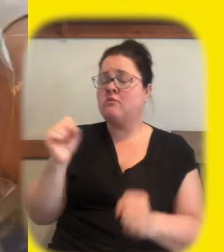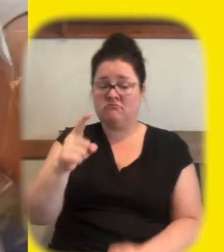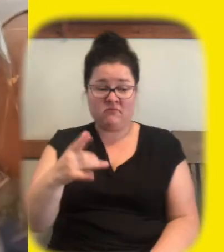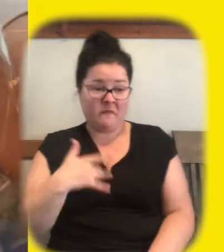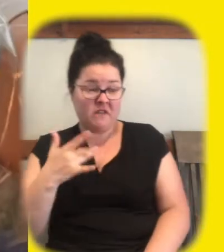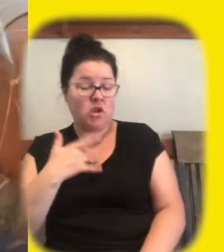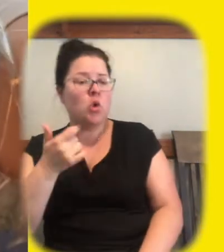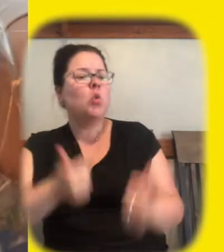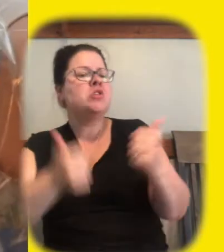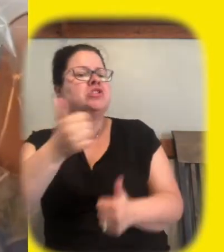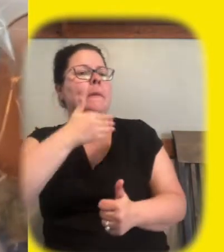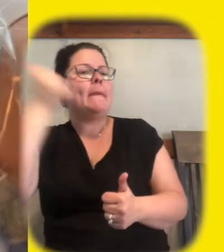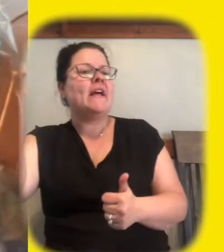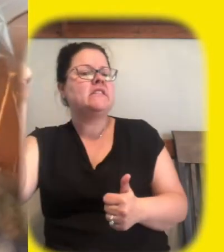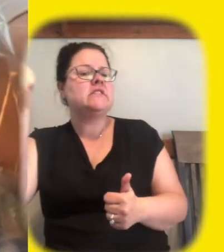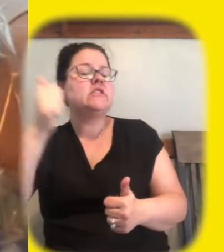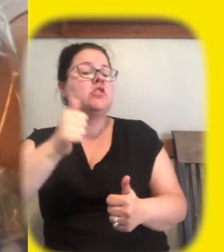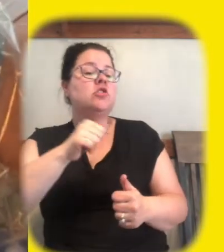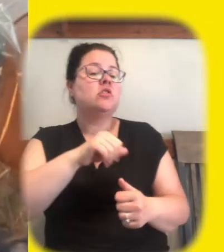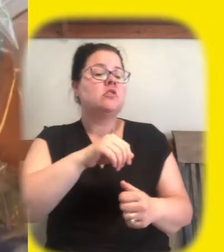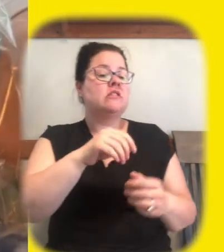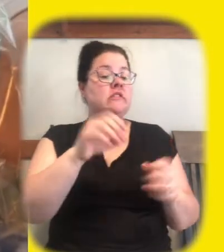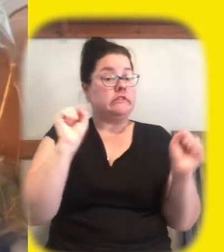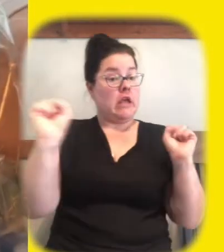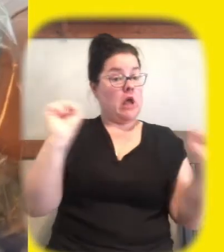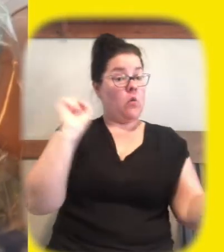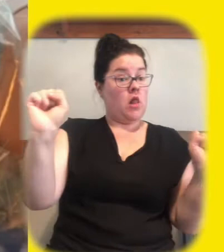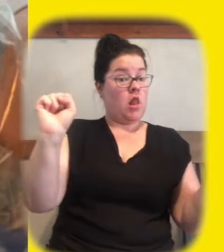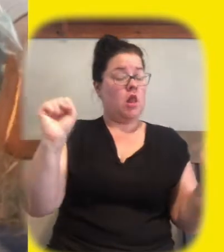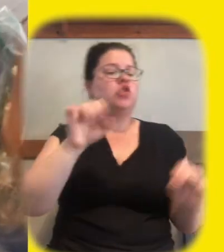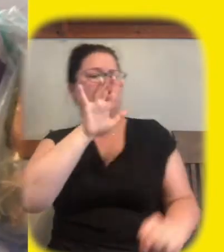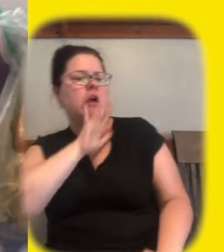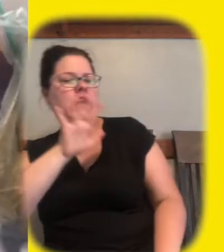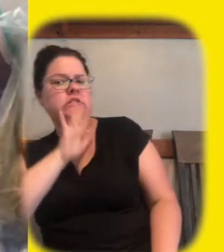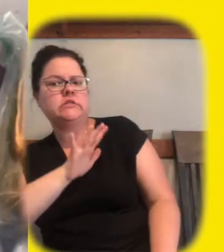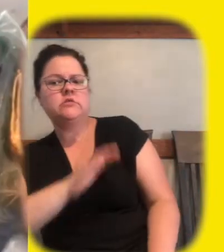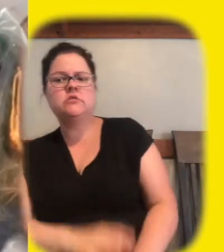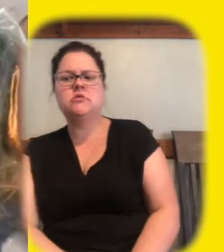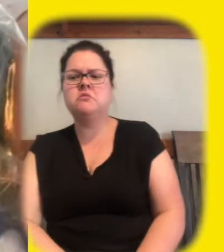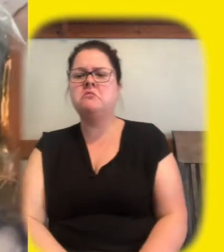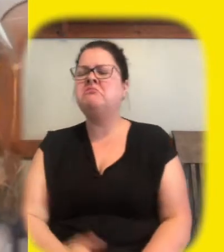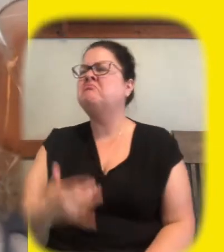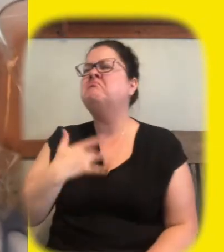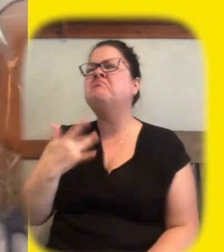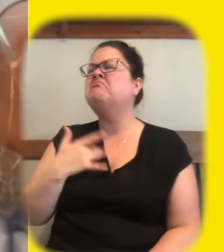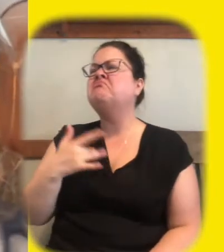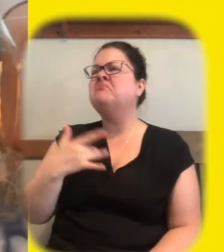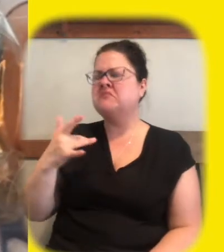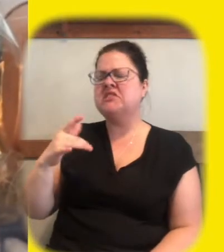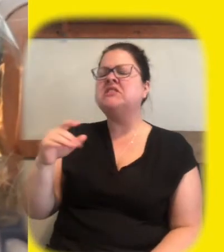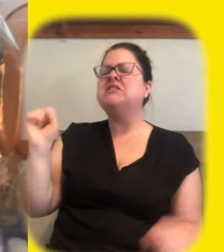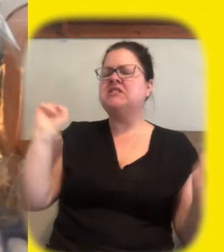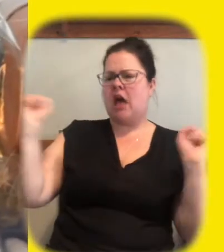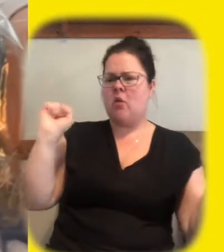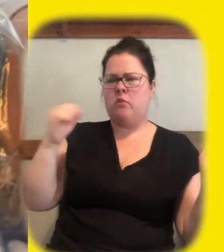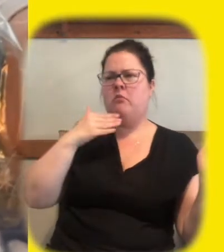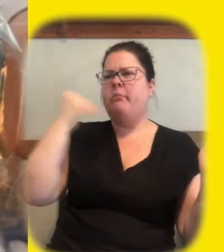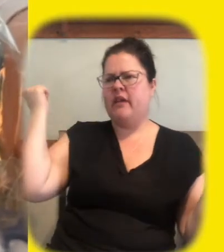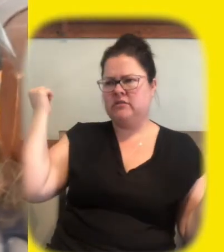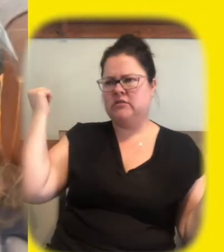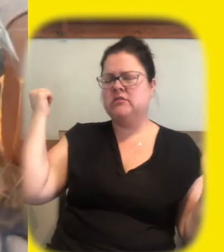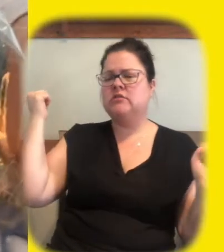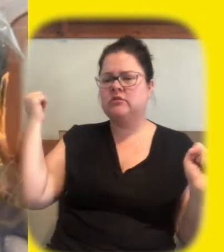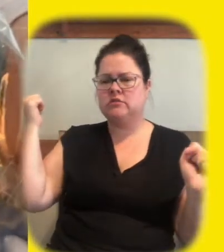do you think that grass is better or worse than the cloth so far so far as good